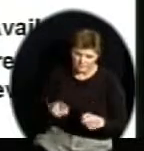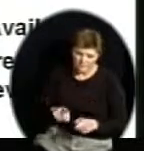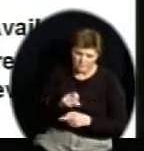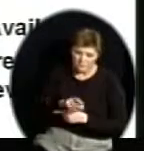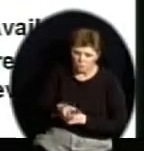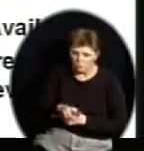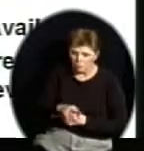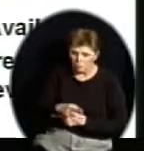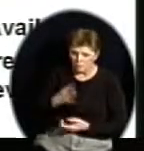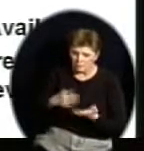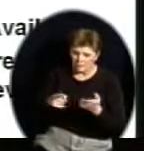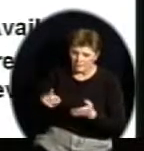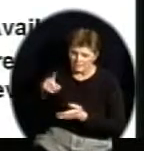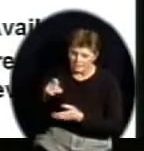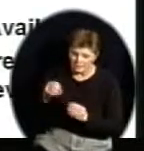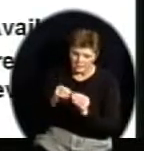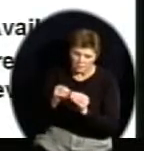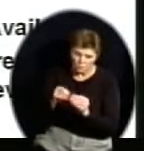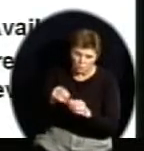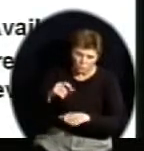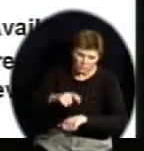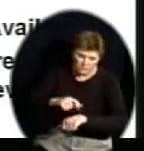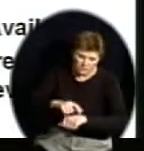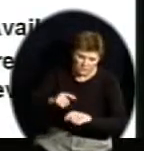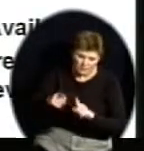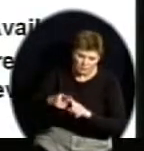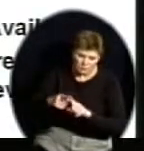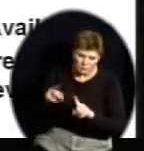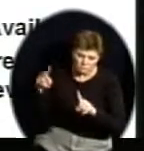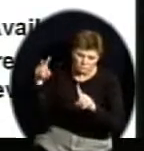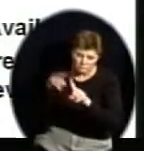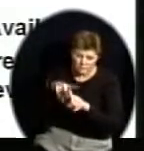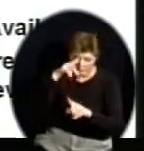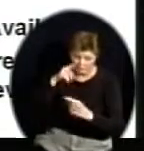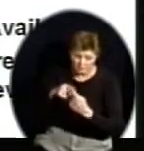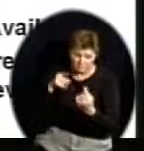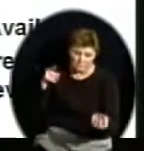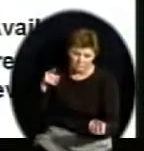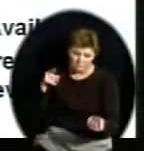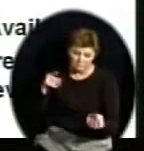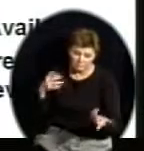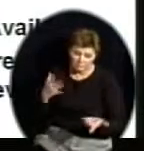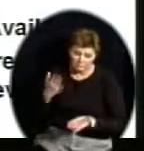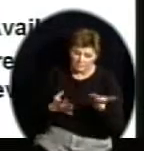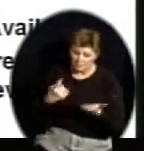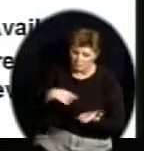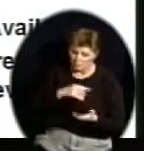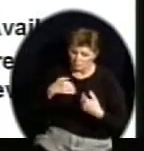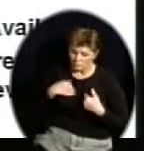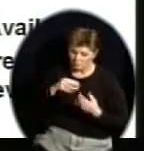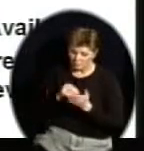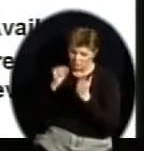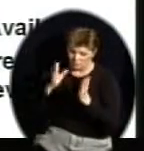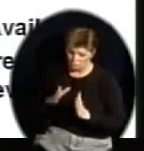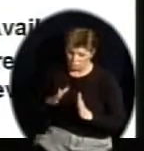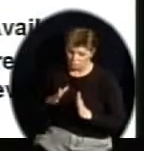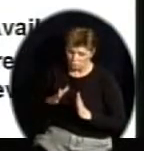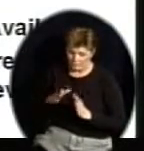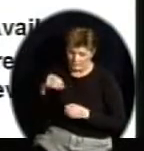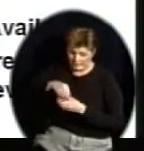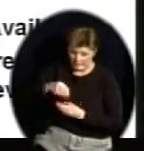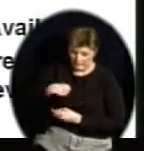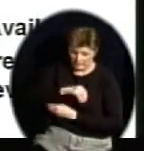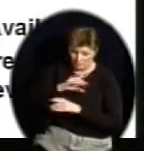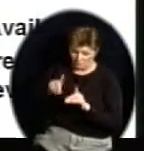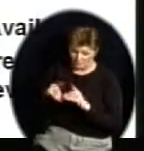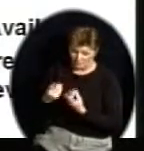long you could appeal. And appeal means that we have a student in our district that shouldn't be in our district. We have a student categorized in a student group that